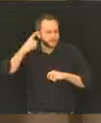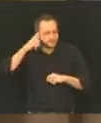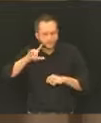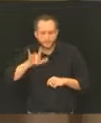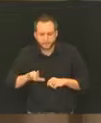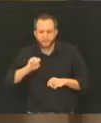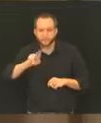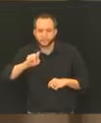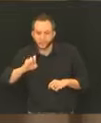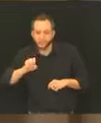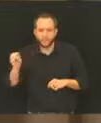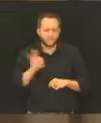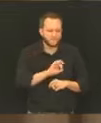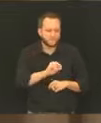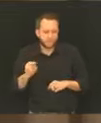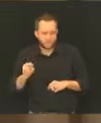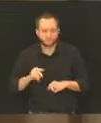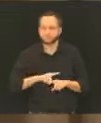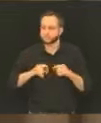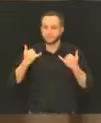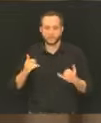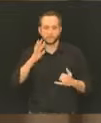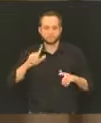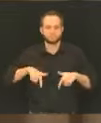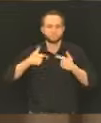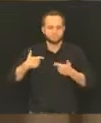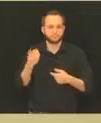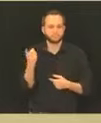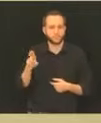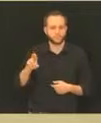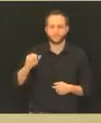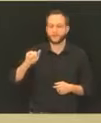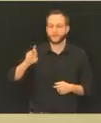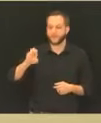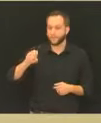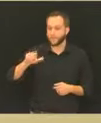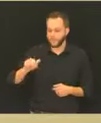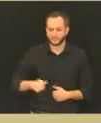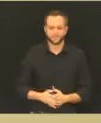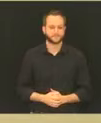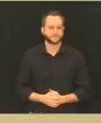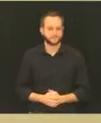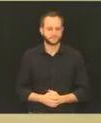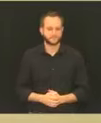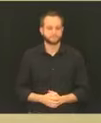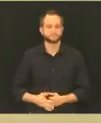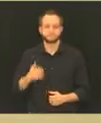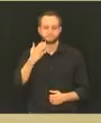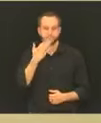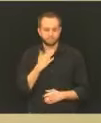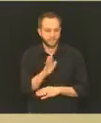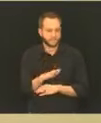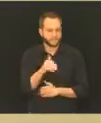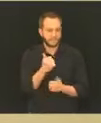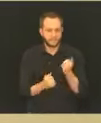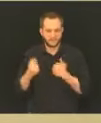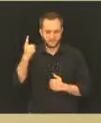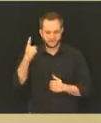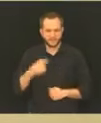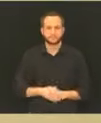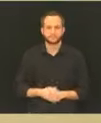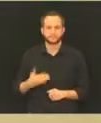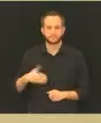go ahead and turn the microphone over to Dr. Areola. Good afternoon, everyone. Dr. Sami